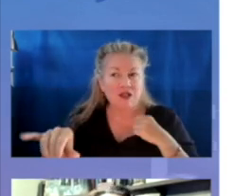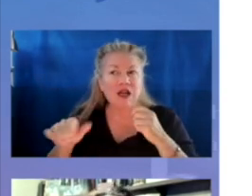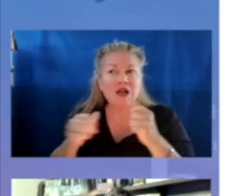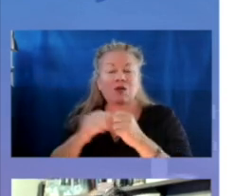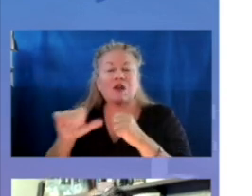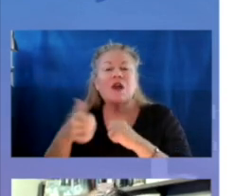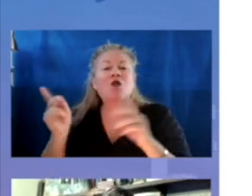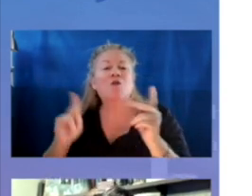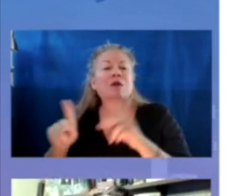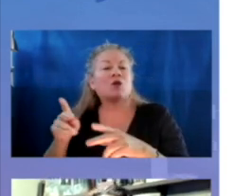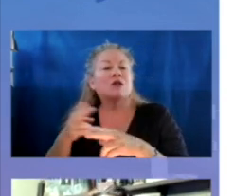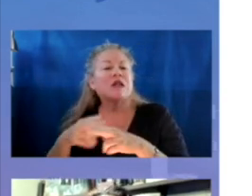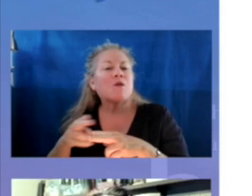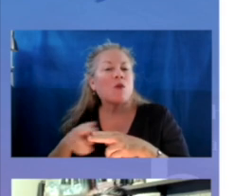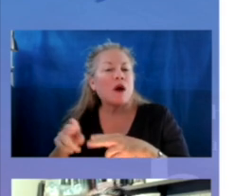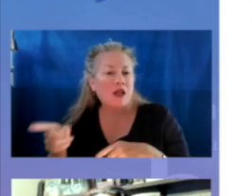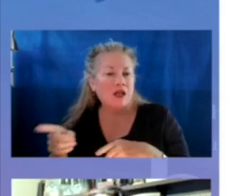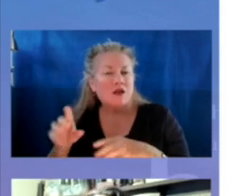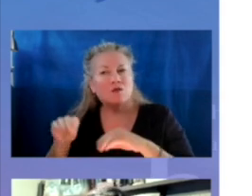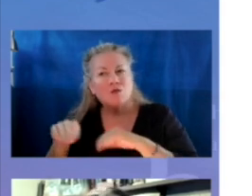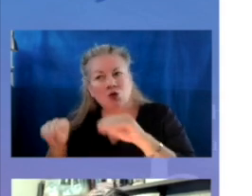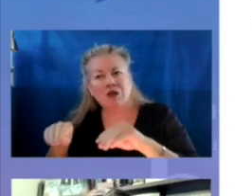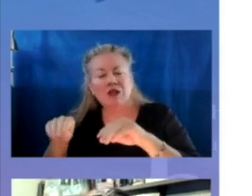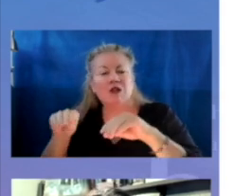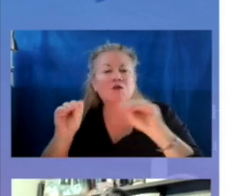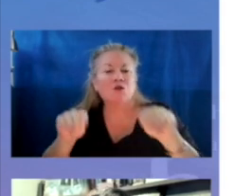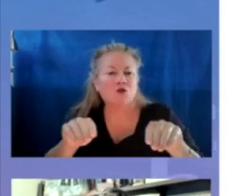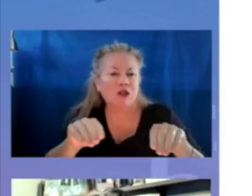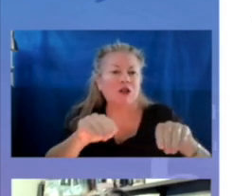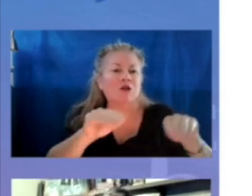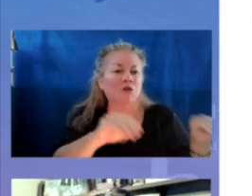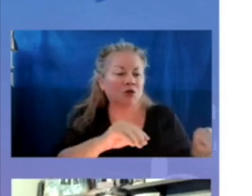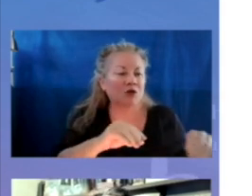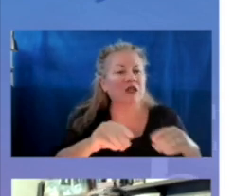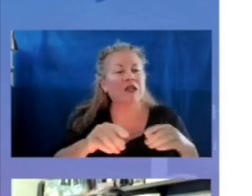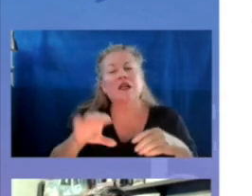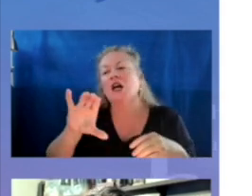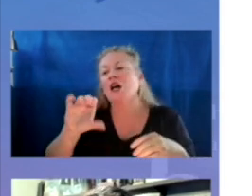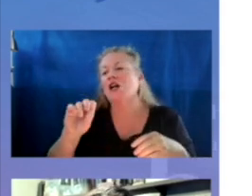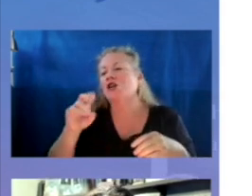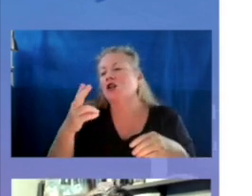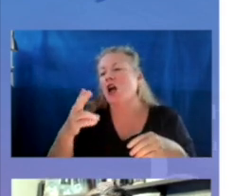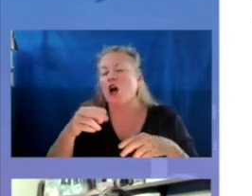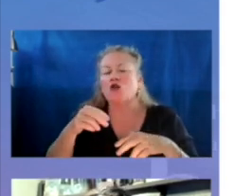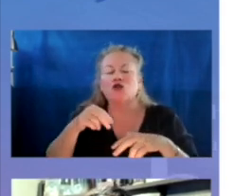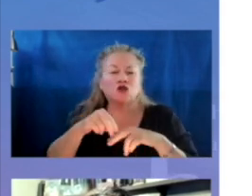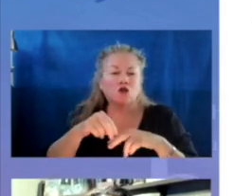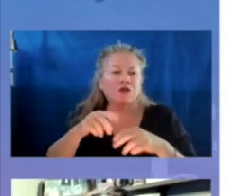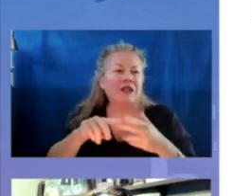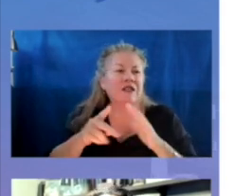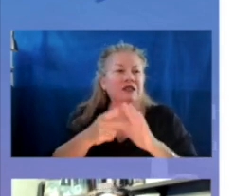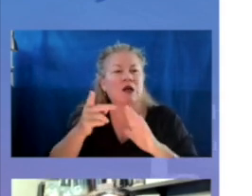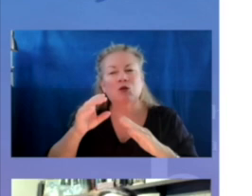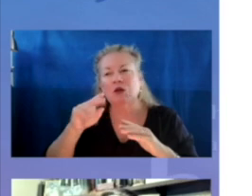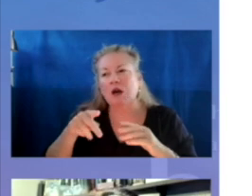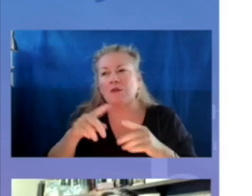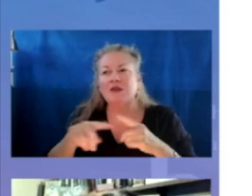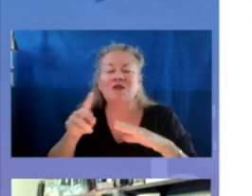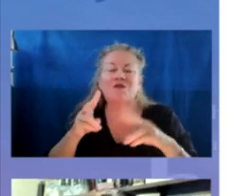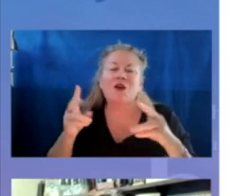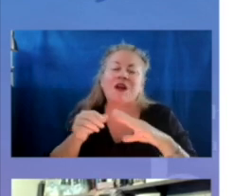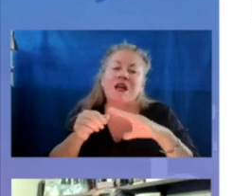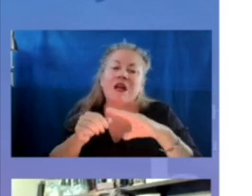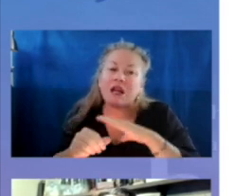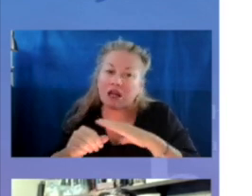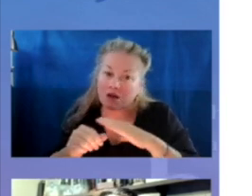staying with other people temporarily, moving from place to place. Sometimes it's called couch surfing, sometimes doubled up, but it's a very hidden